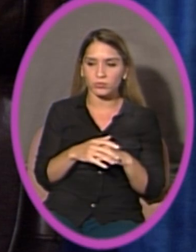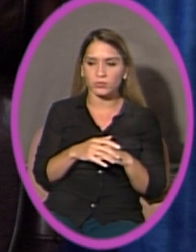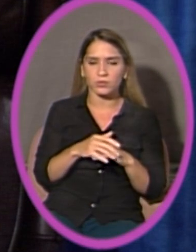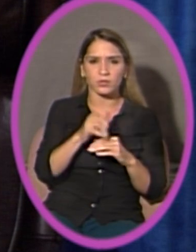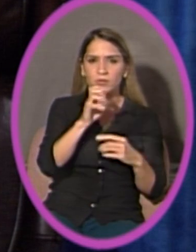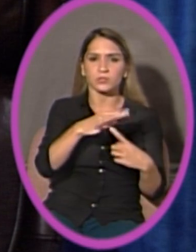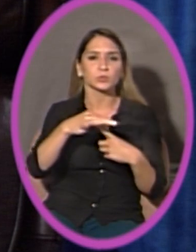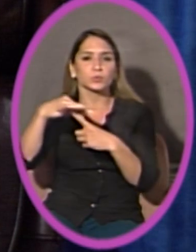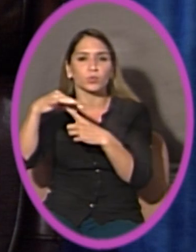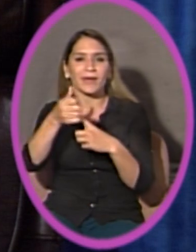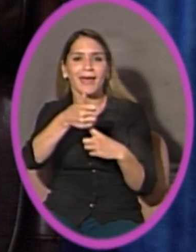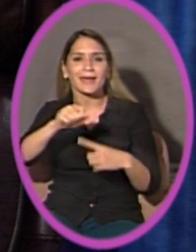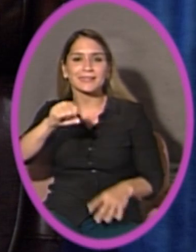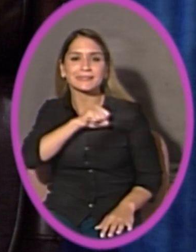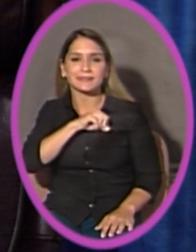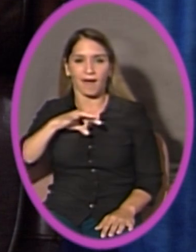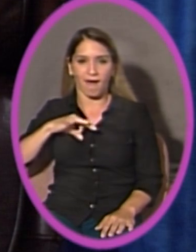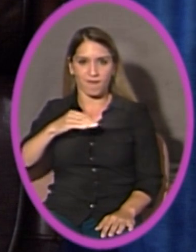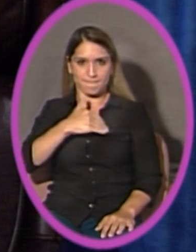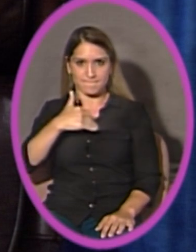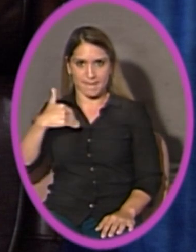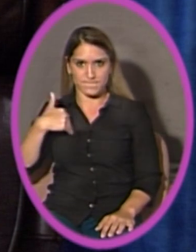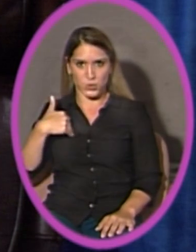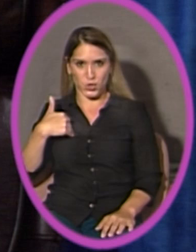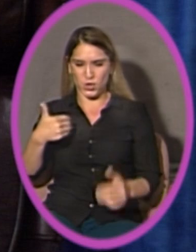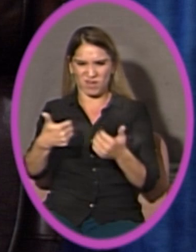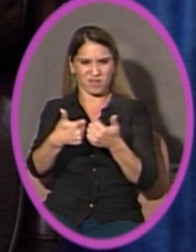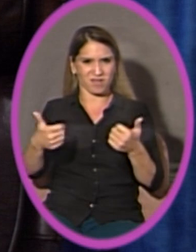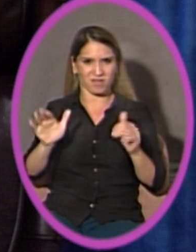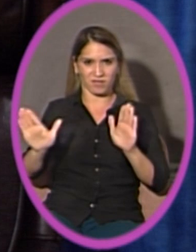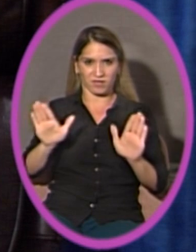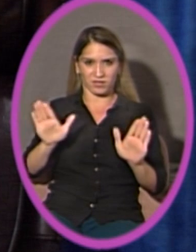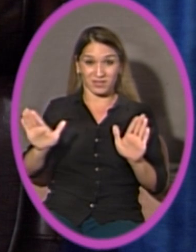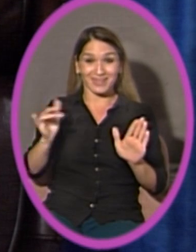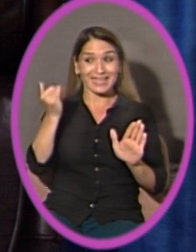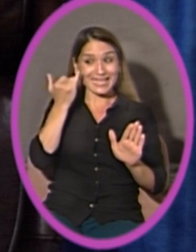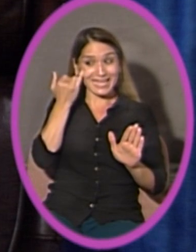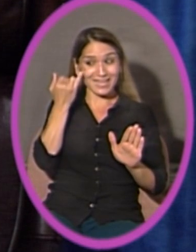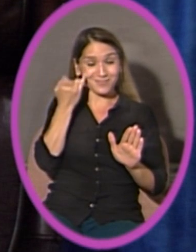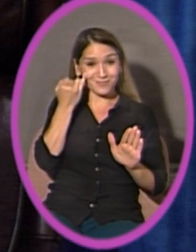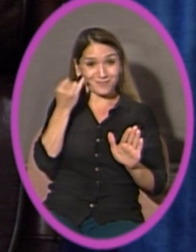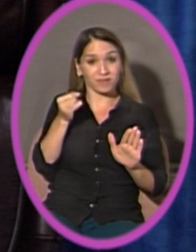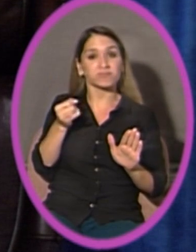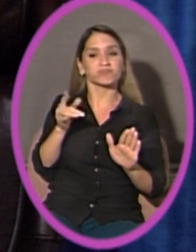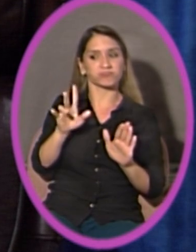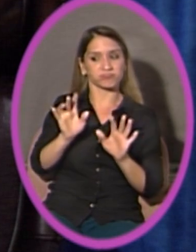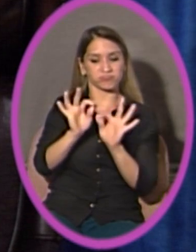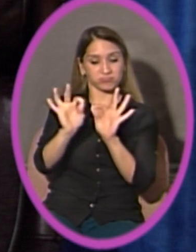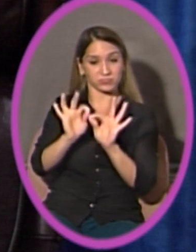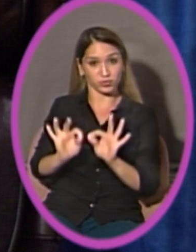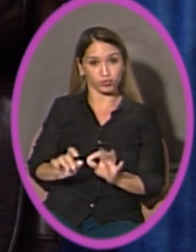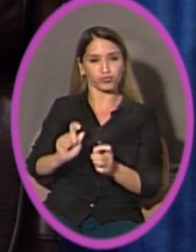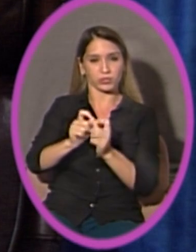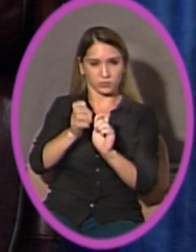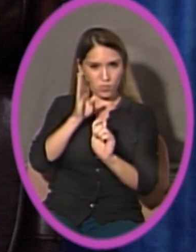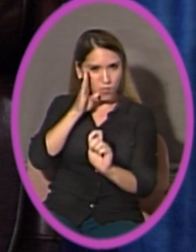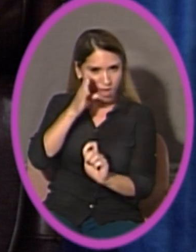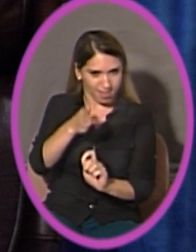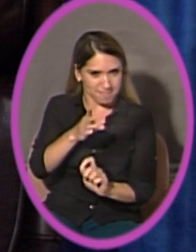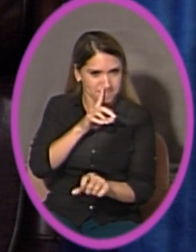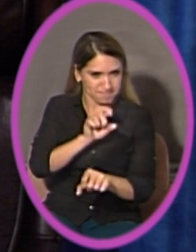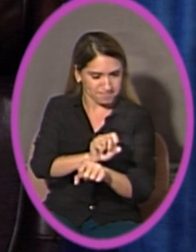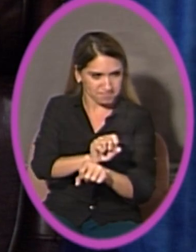of staff. So that would be then, if it's changed, which it probably will, make sure that you